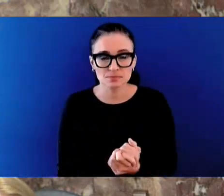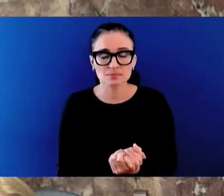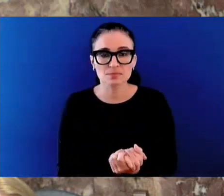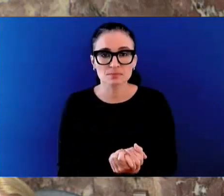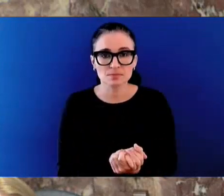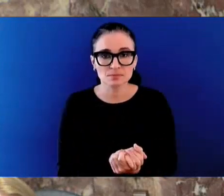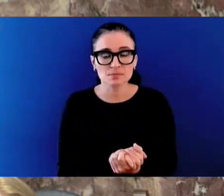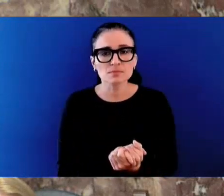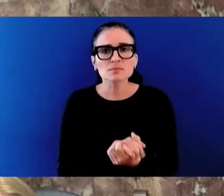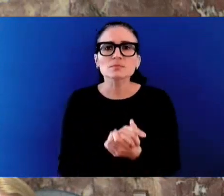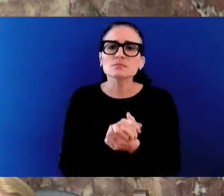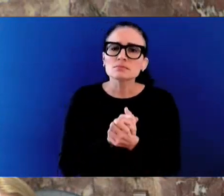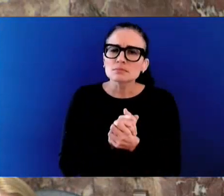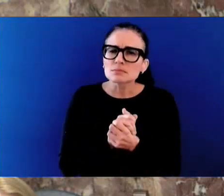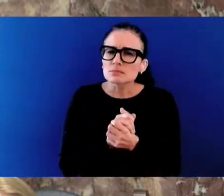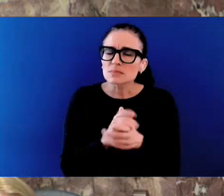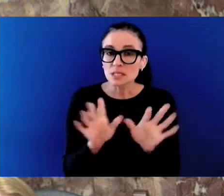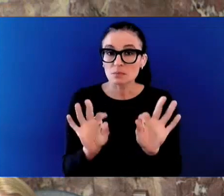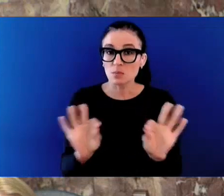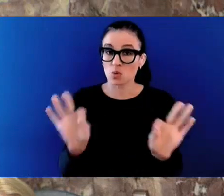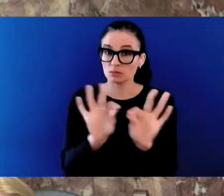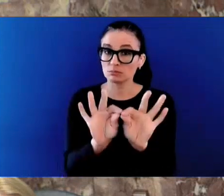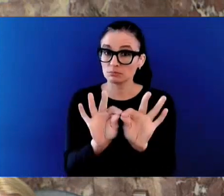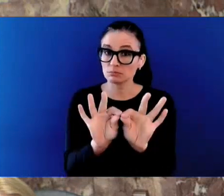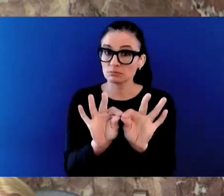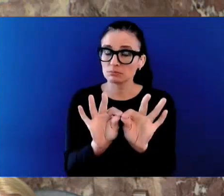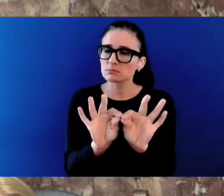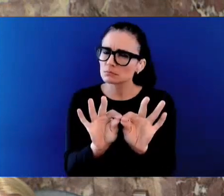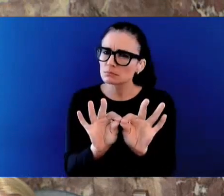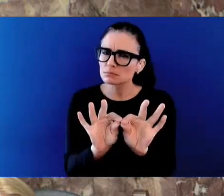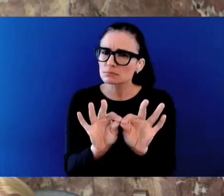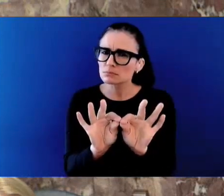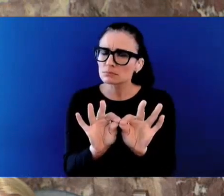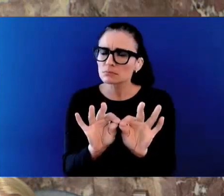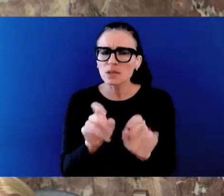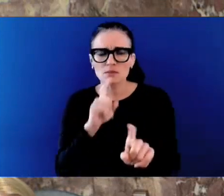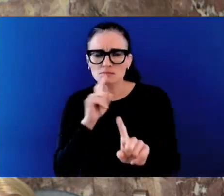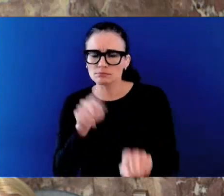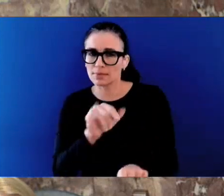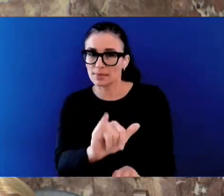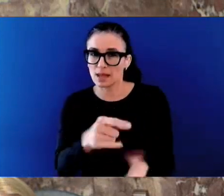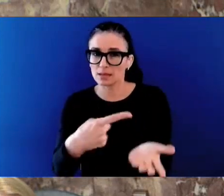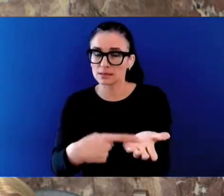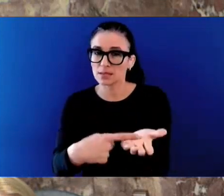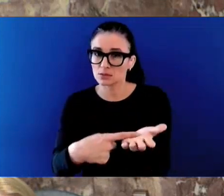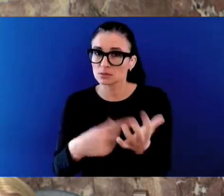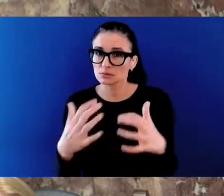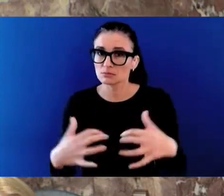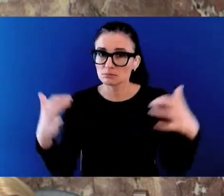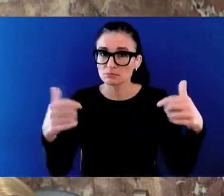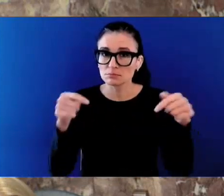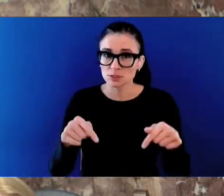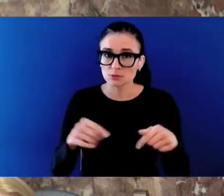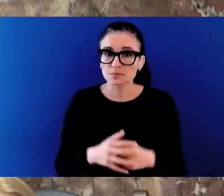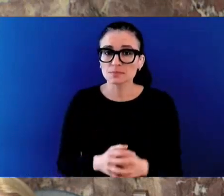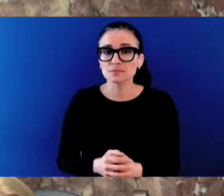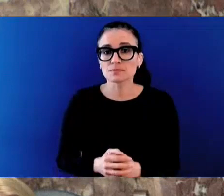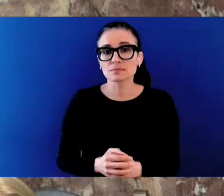discussion in the House that British Columbians expect us to be taking extremely seriously.